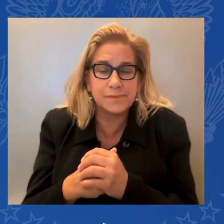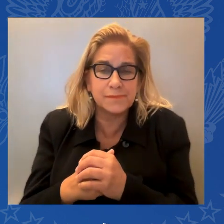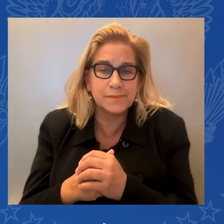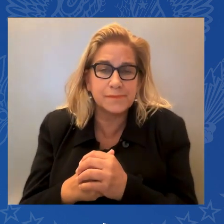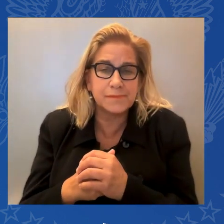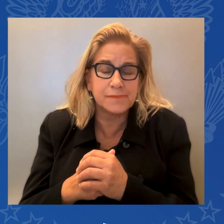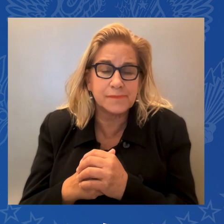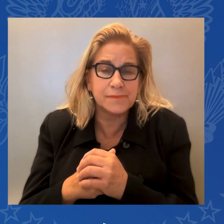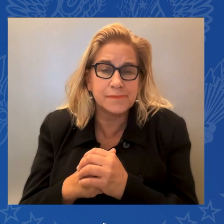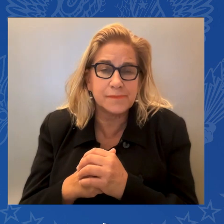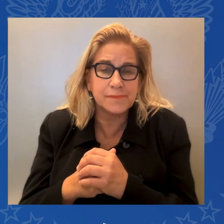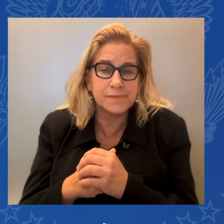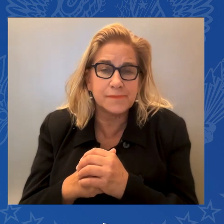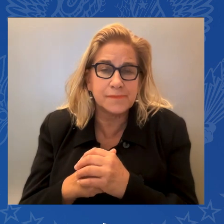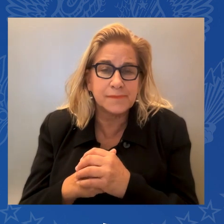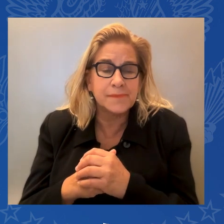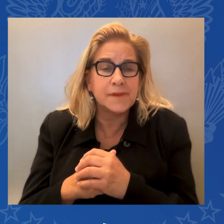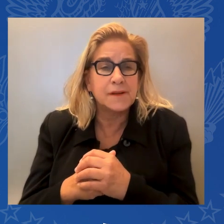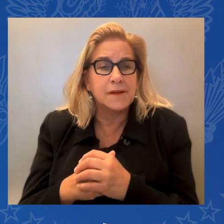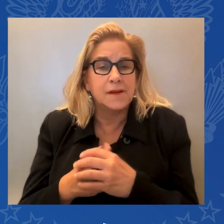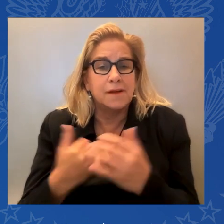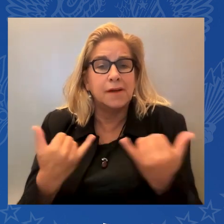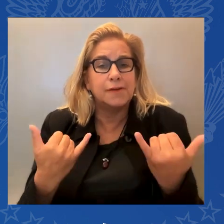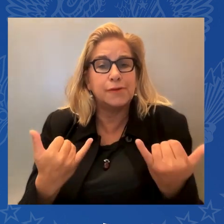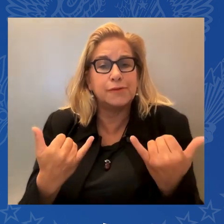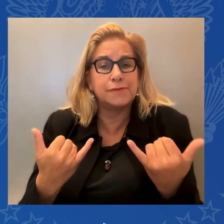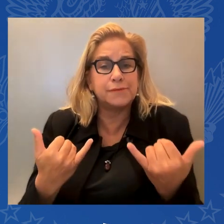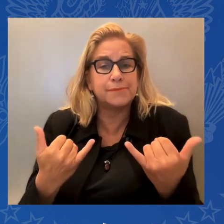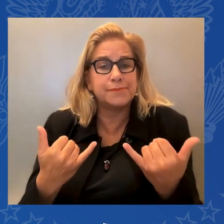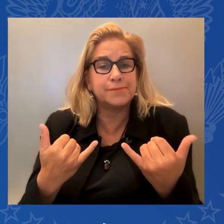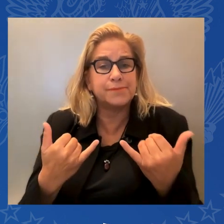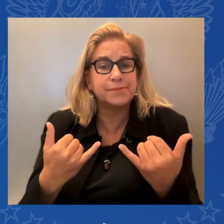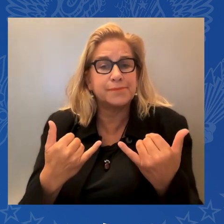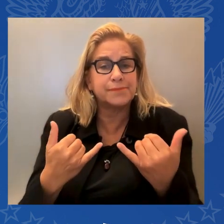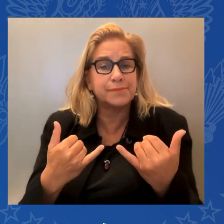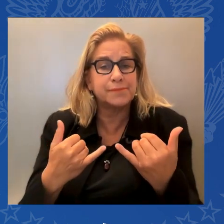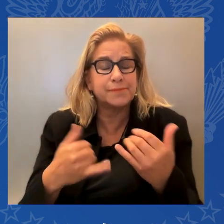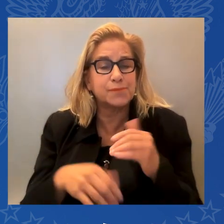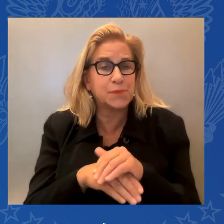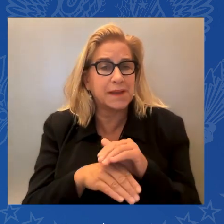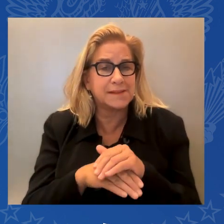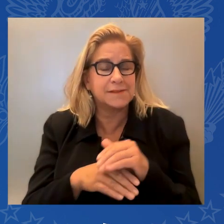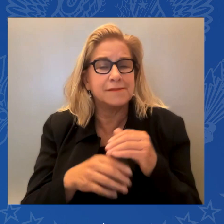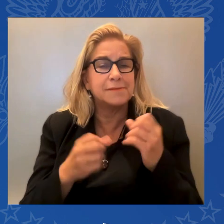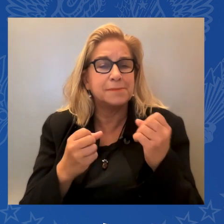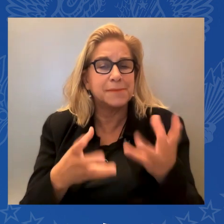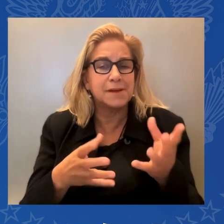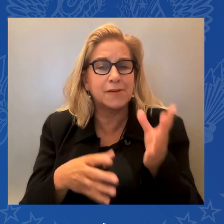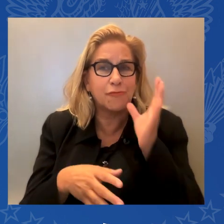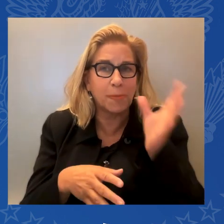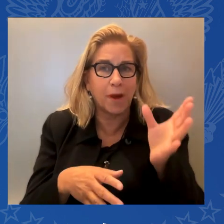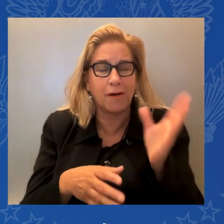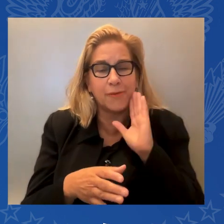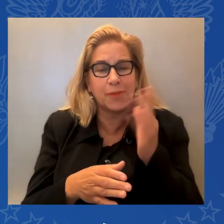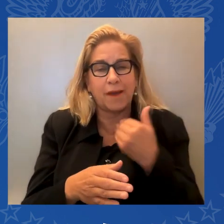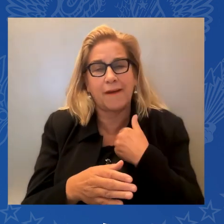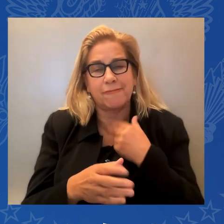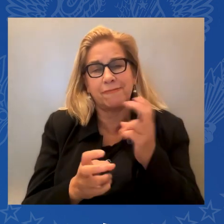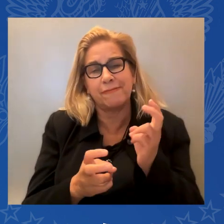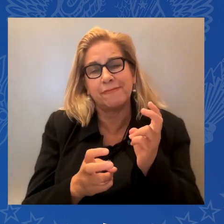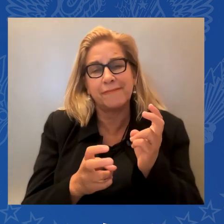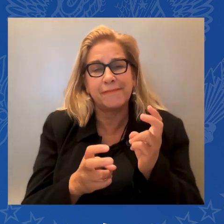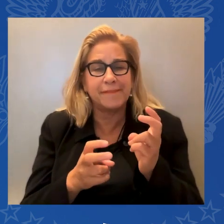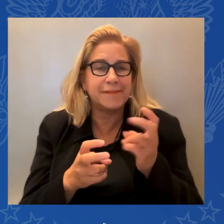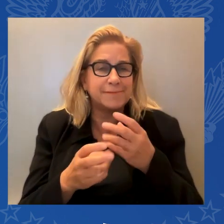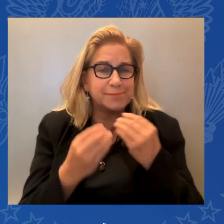probably much like today. The one whose scent brings her memory to life. In the words you can hear in your